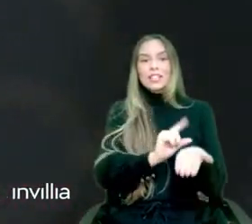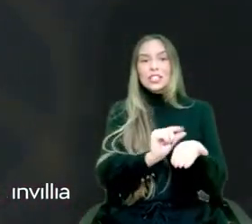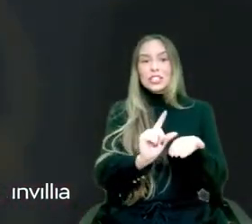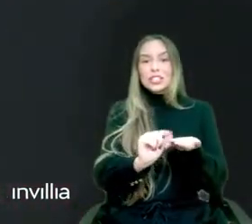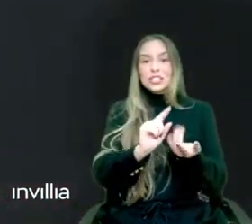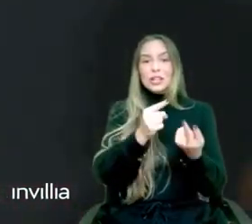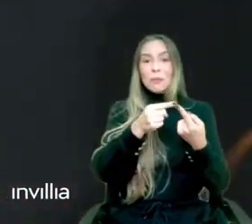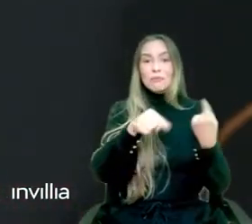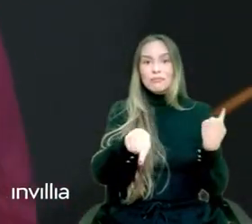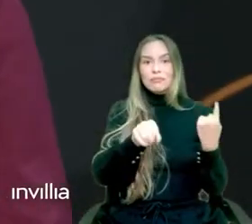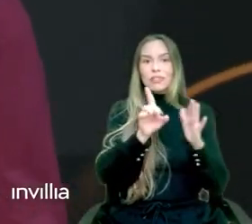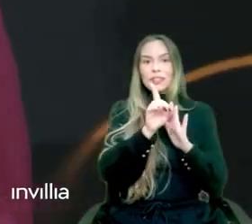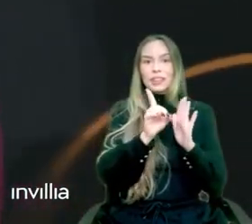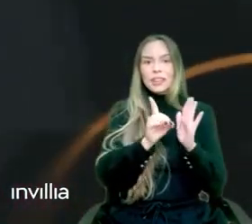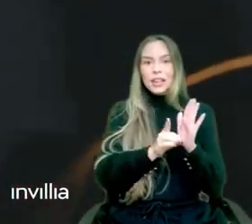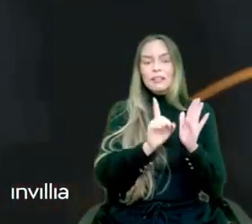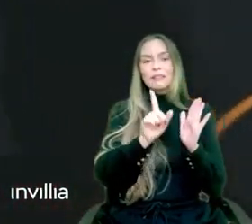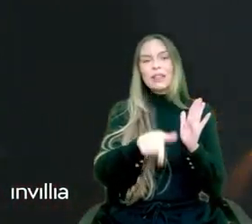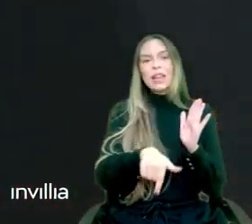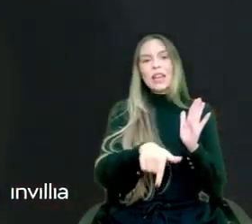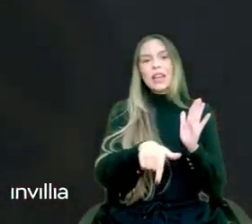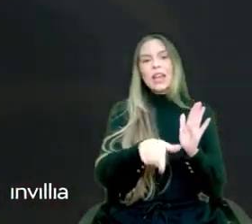Alex Alexis Rochenbach.